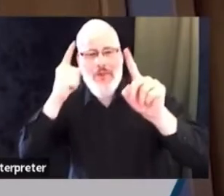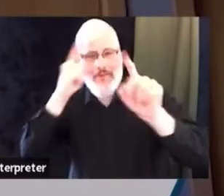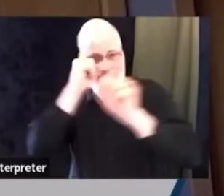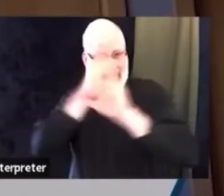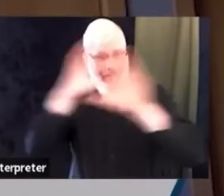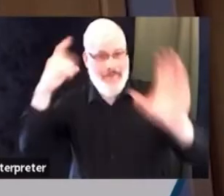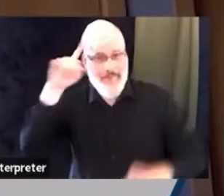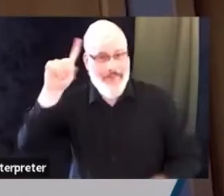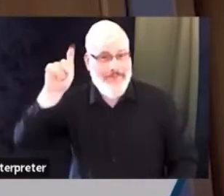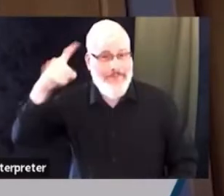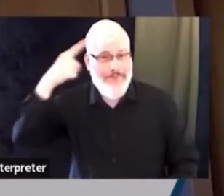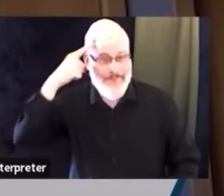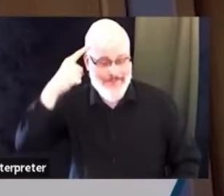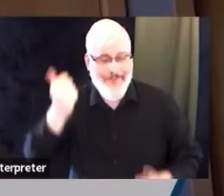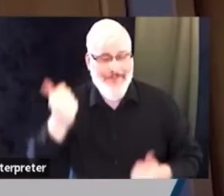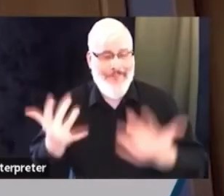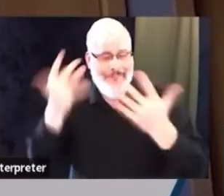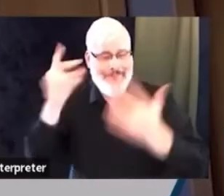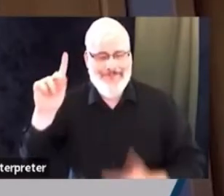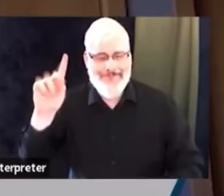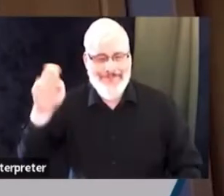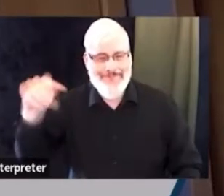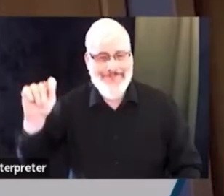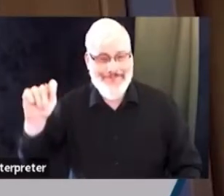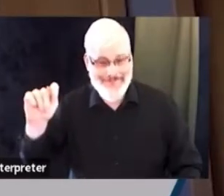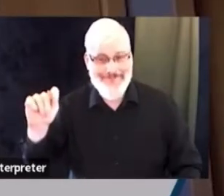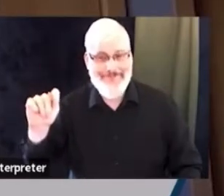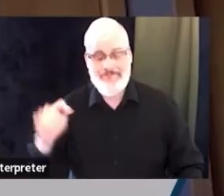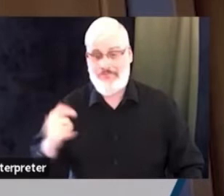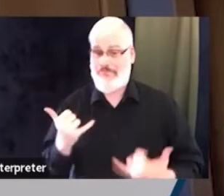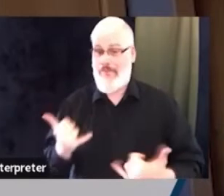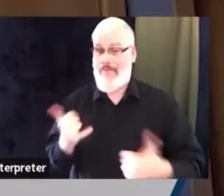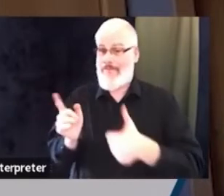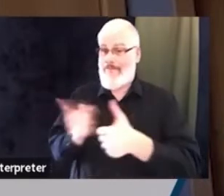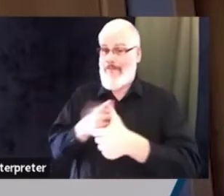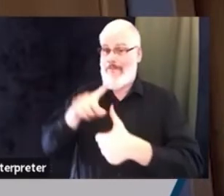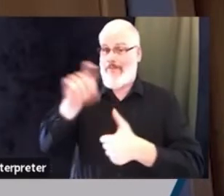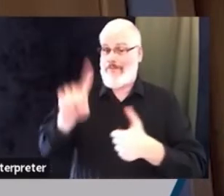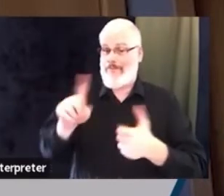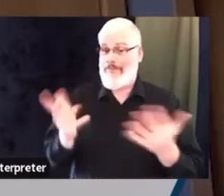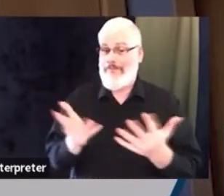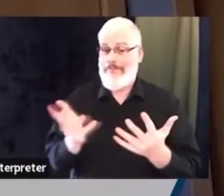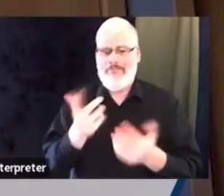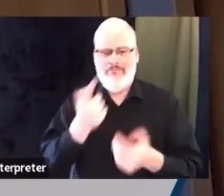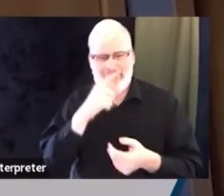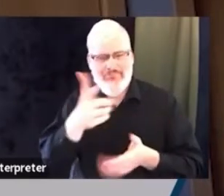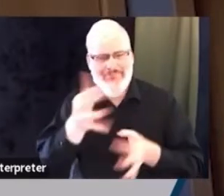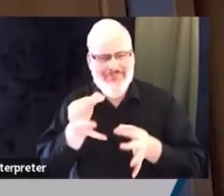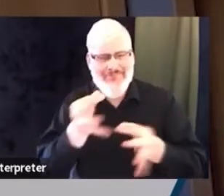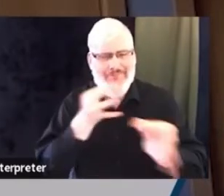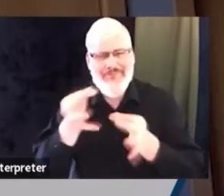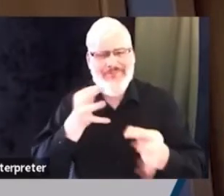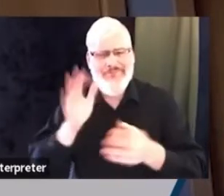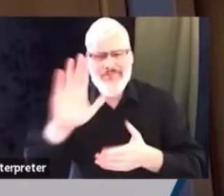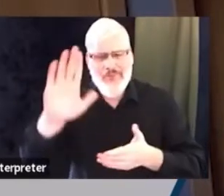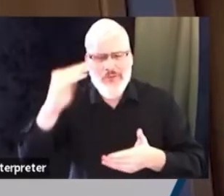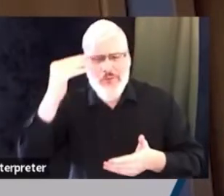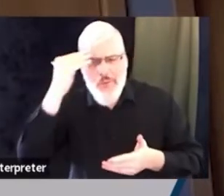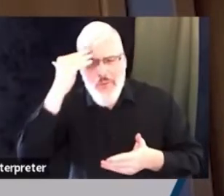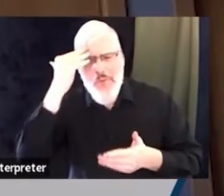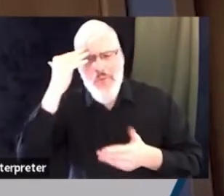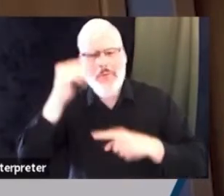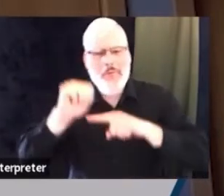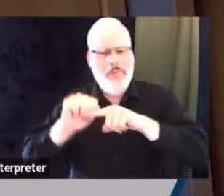Your first question is, please describe the knowledge, training and experience that has